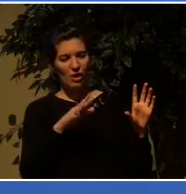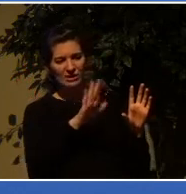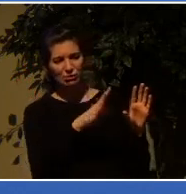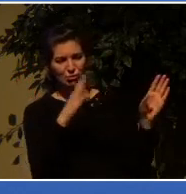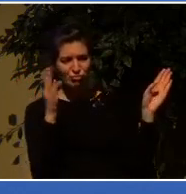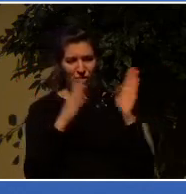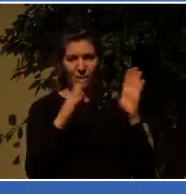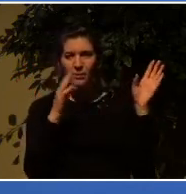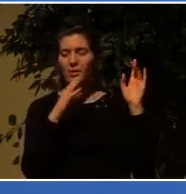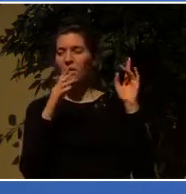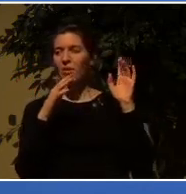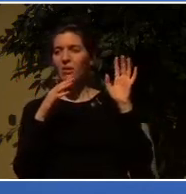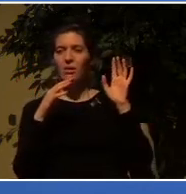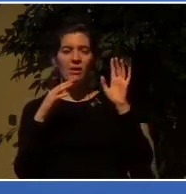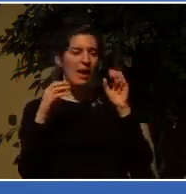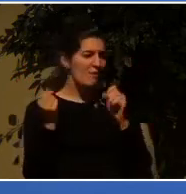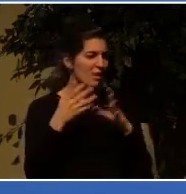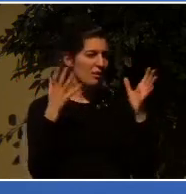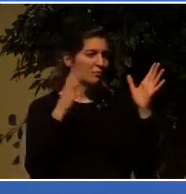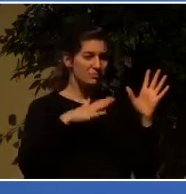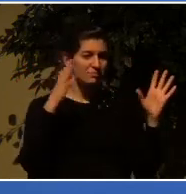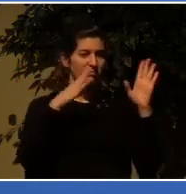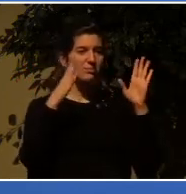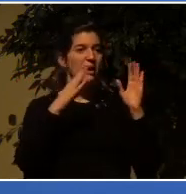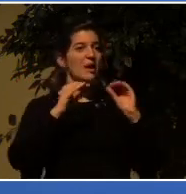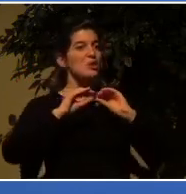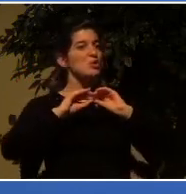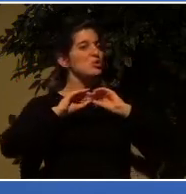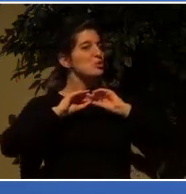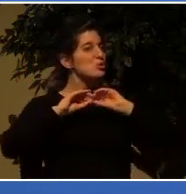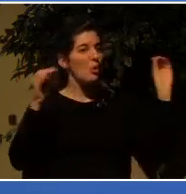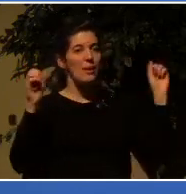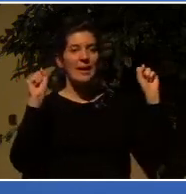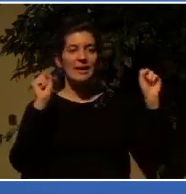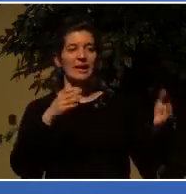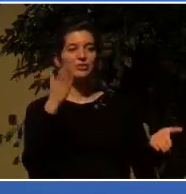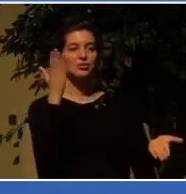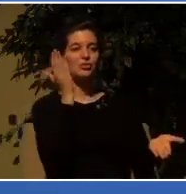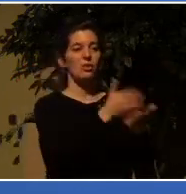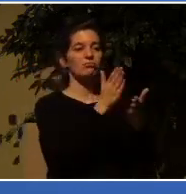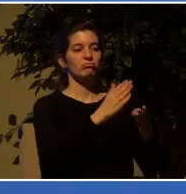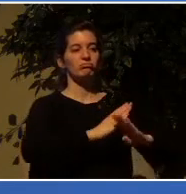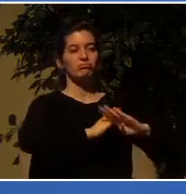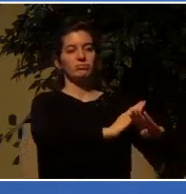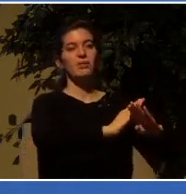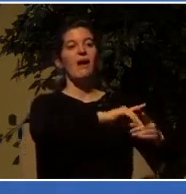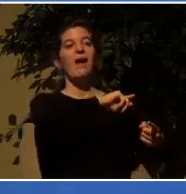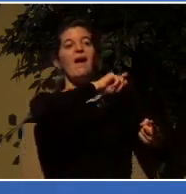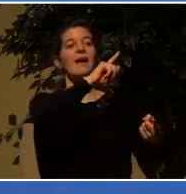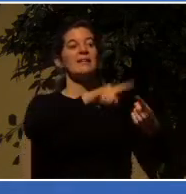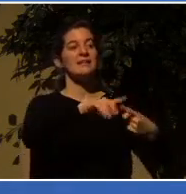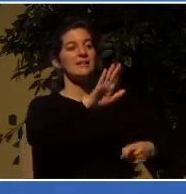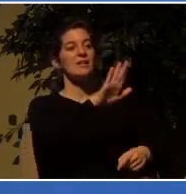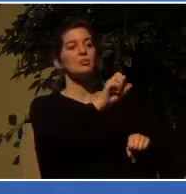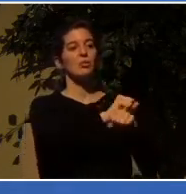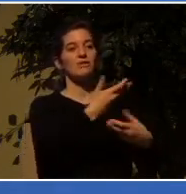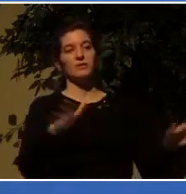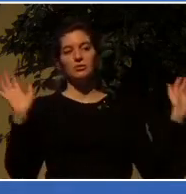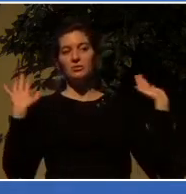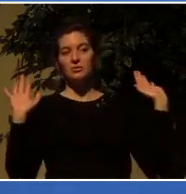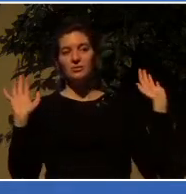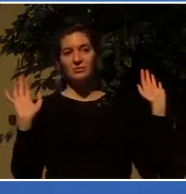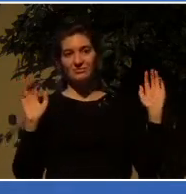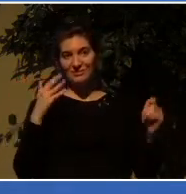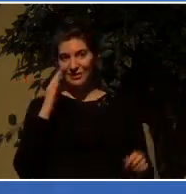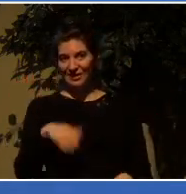his way. Nobody can stop him until his career and his ministry is finished. Do you know that?